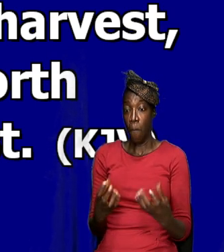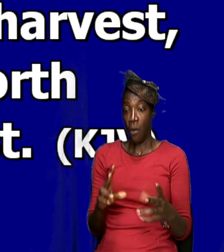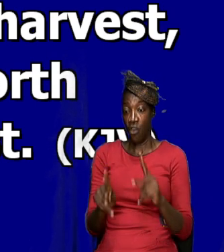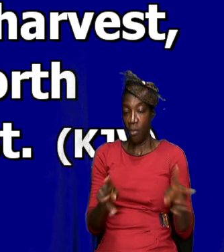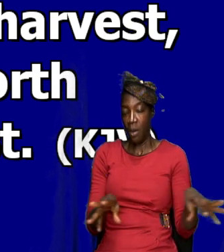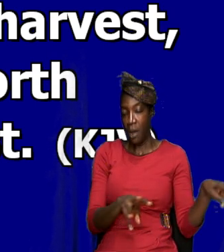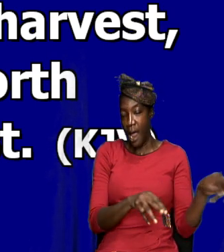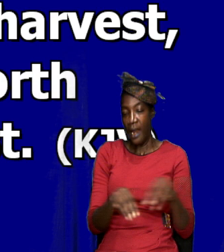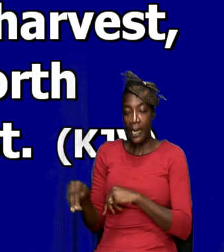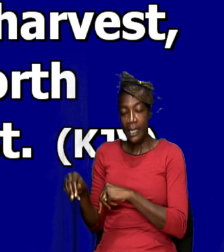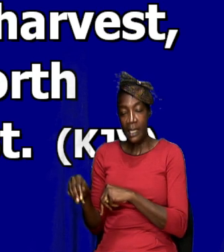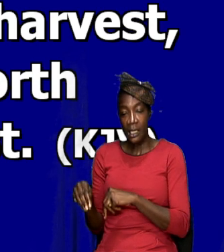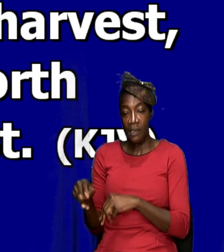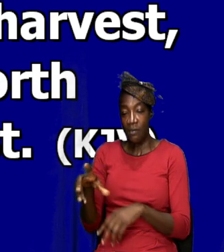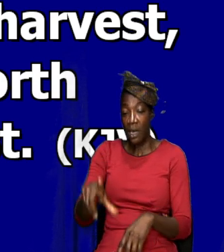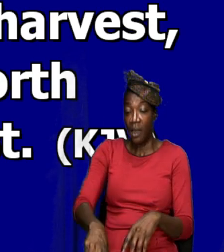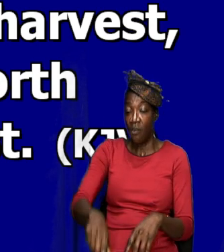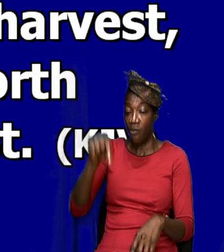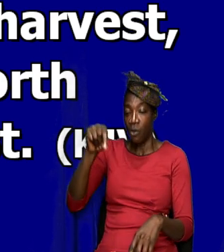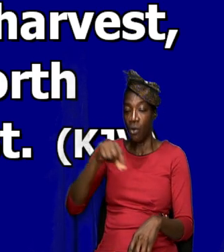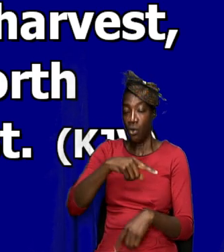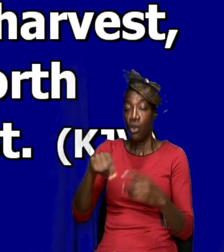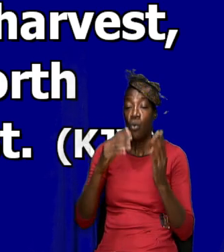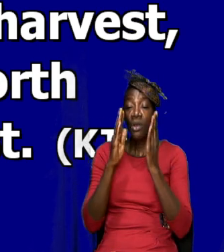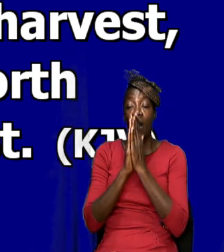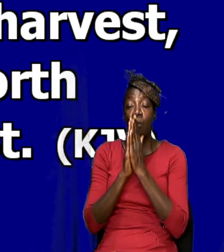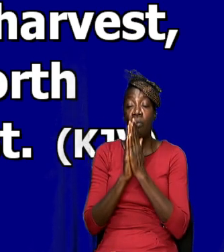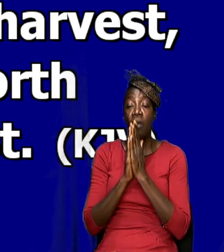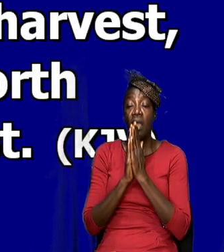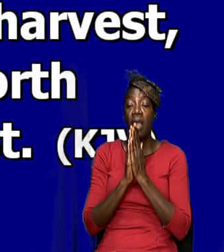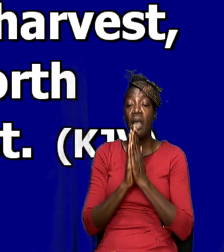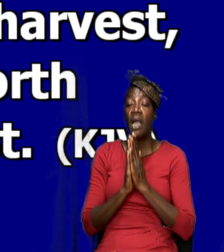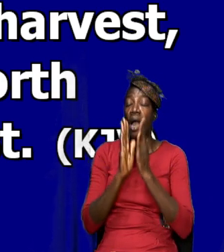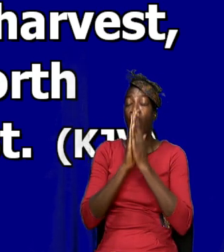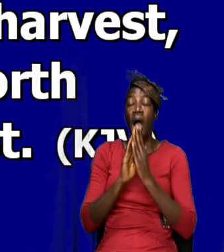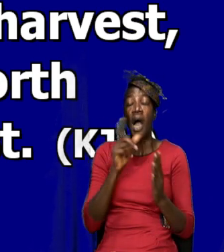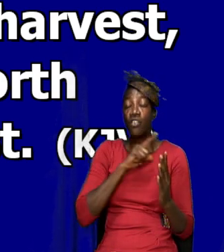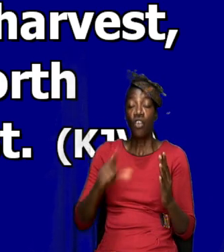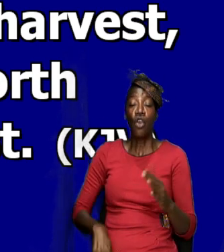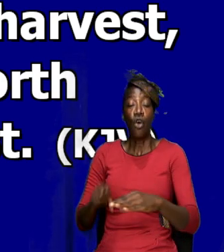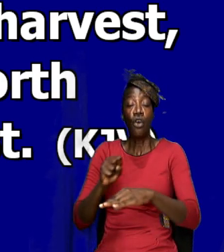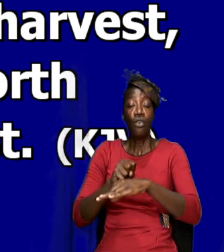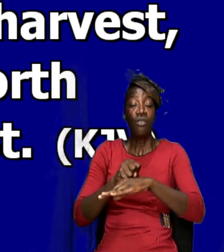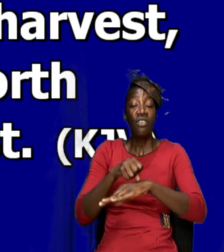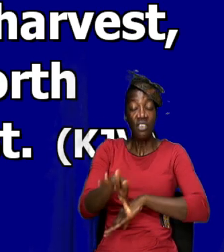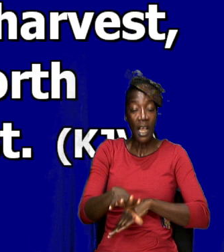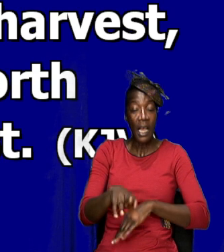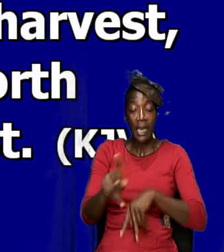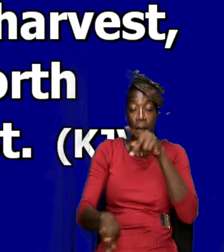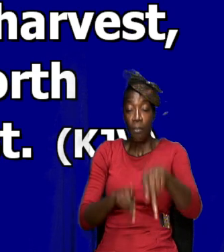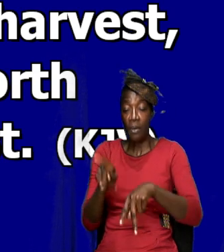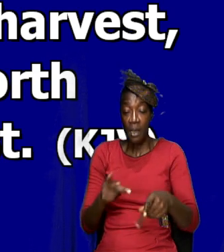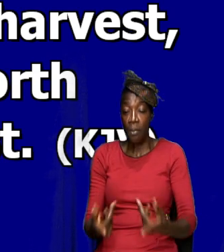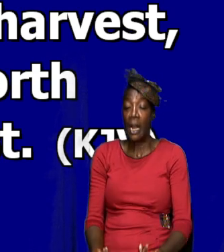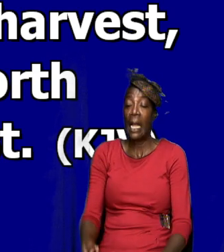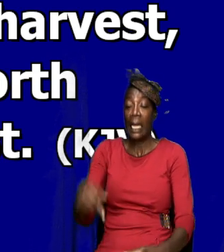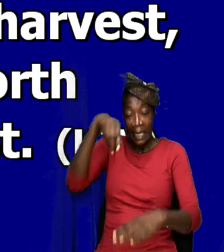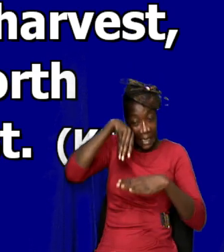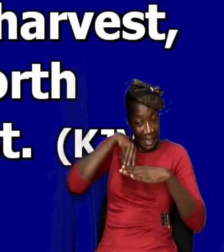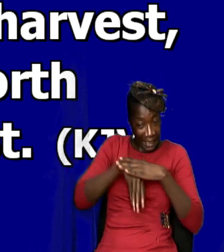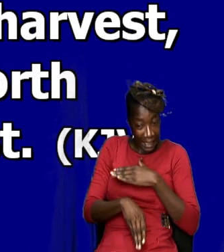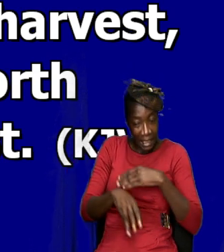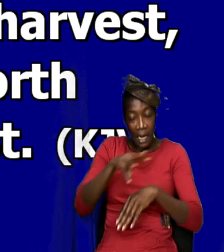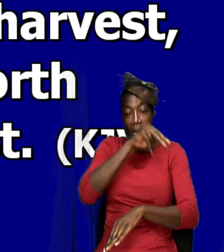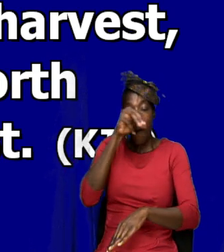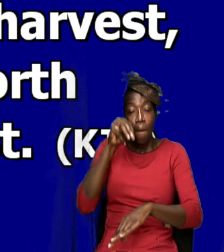I have found that when we pray and ask the Lord to send people into his ministry, into the